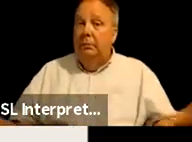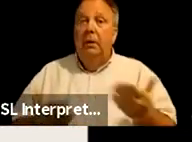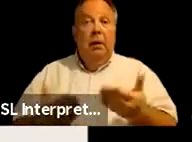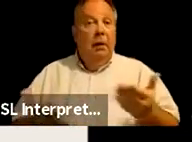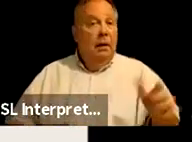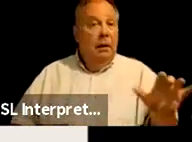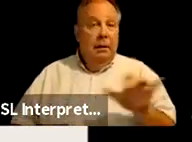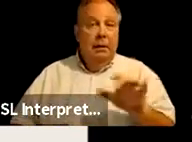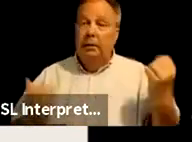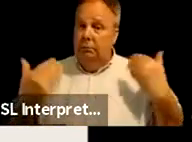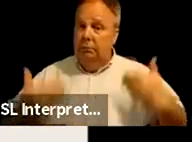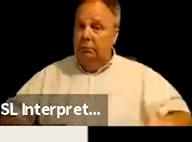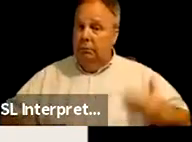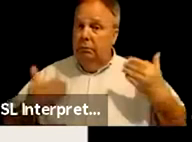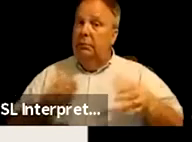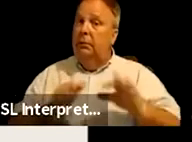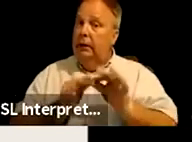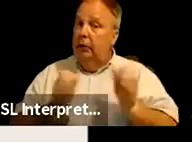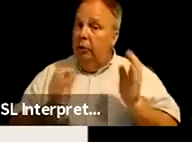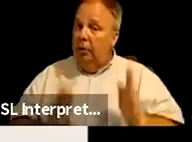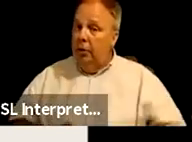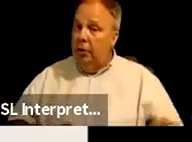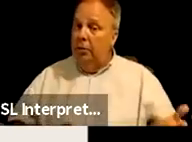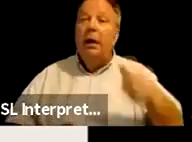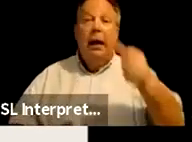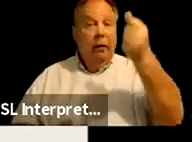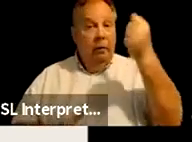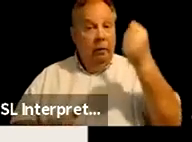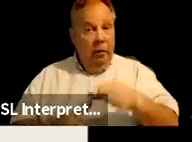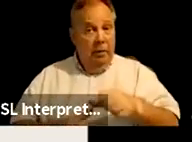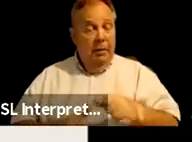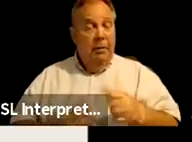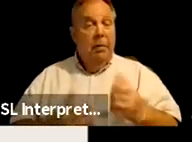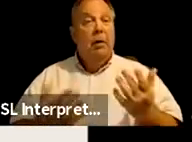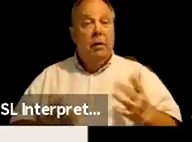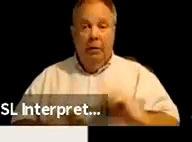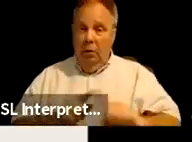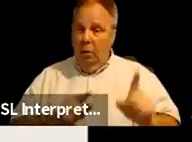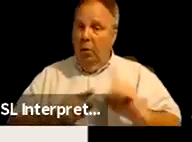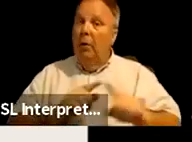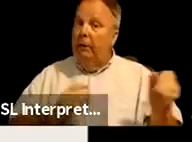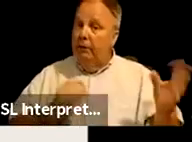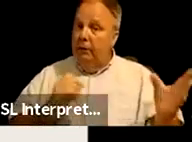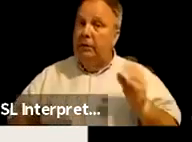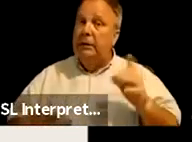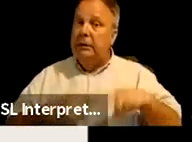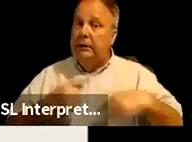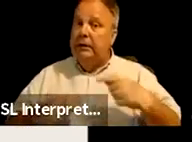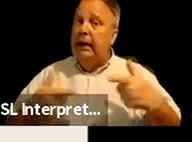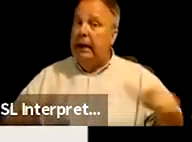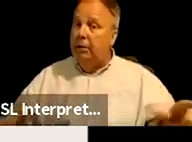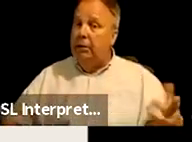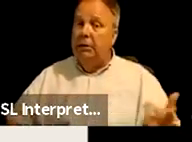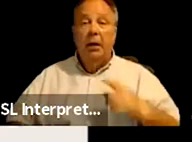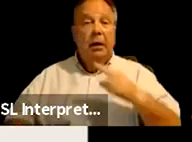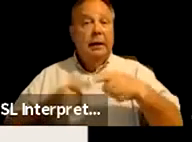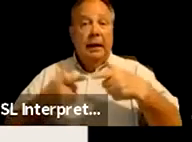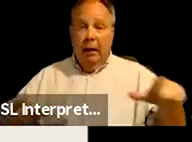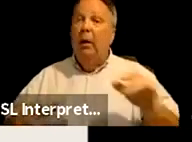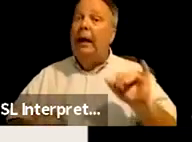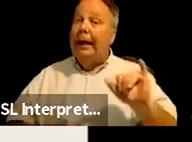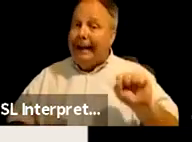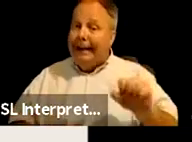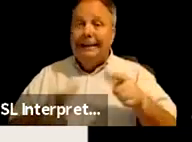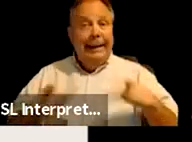like sign language interpreters. And remember, there are different sign languages. You know, sign language is a language